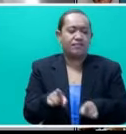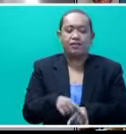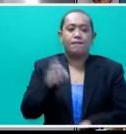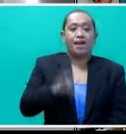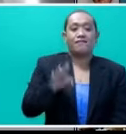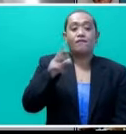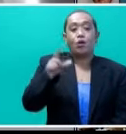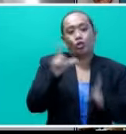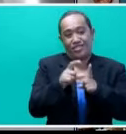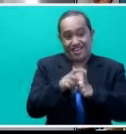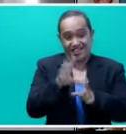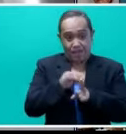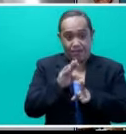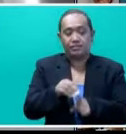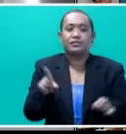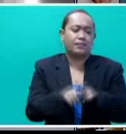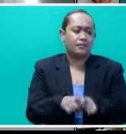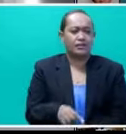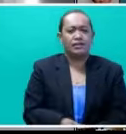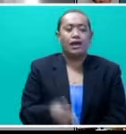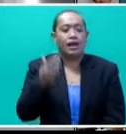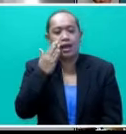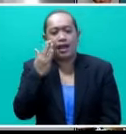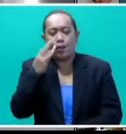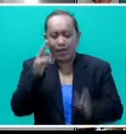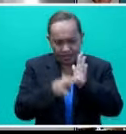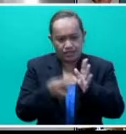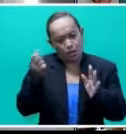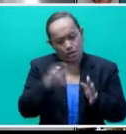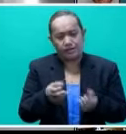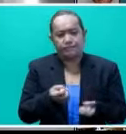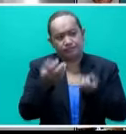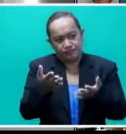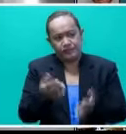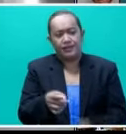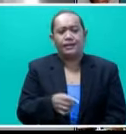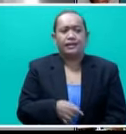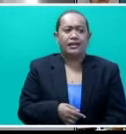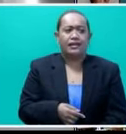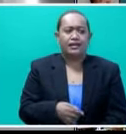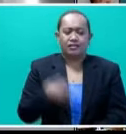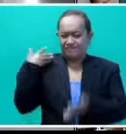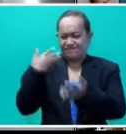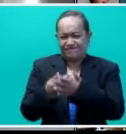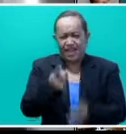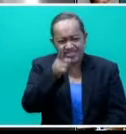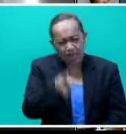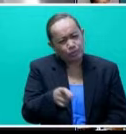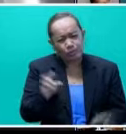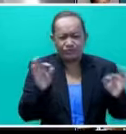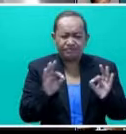So there are a lot of awareness that will be created. And of course, I've mentioned that the distribution of pets to the 2